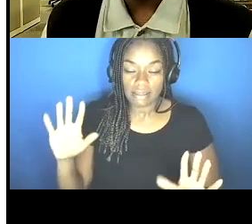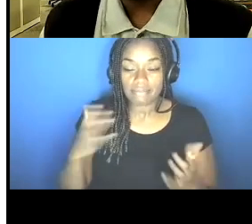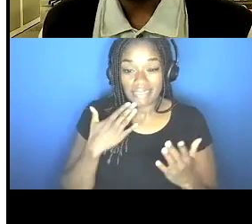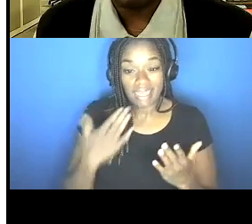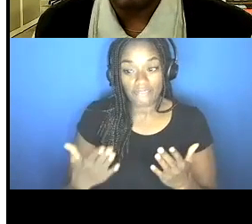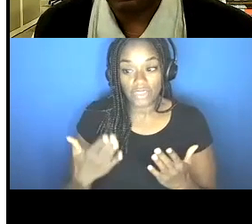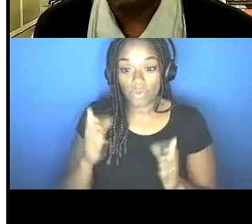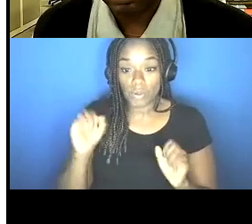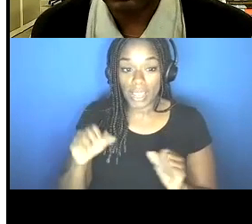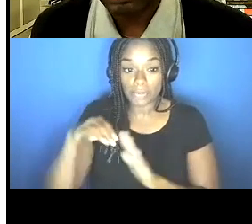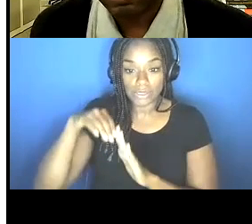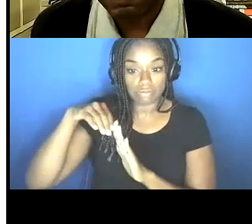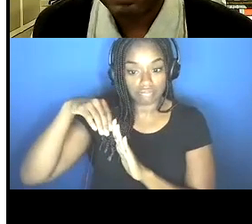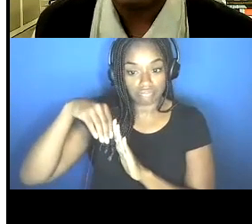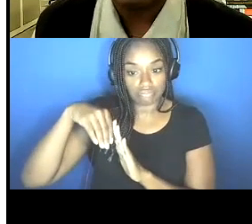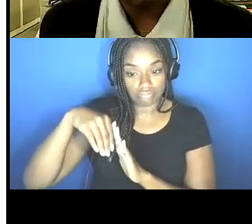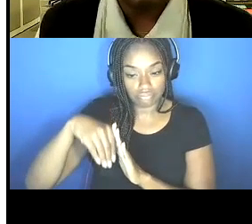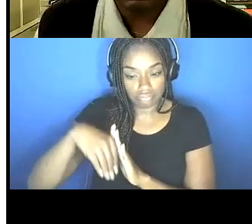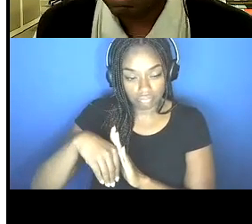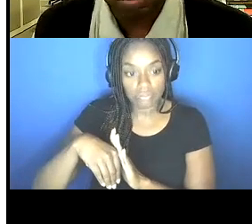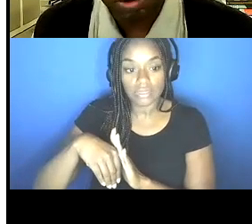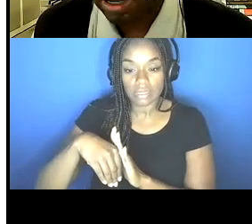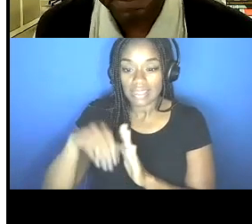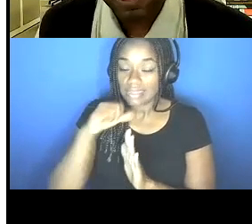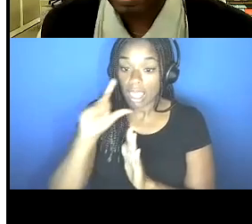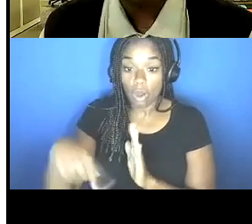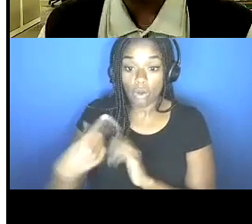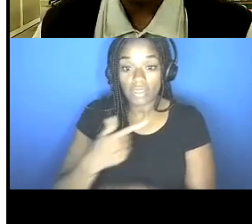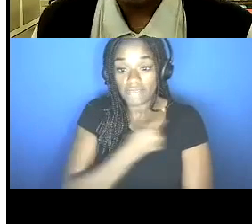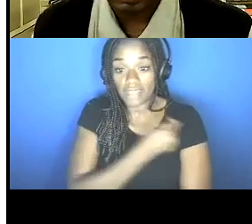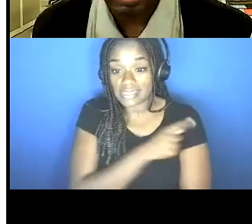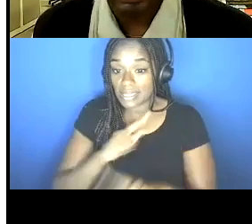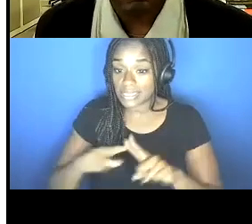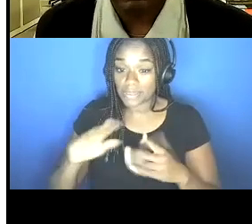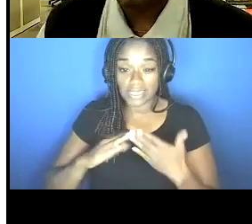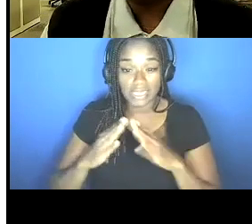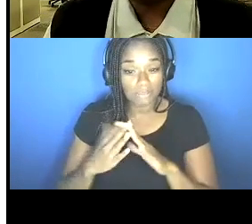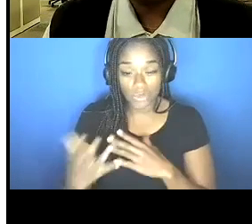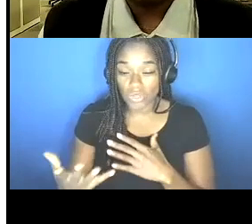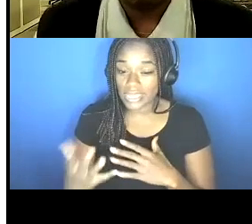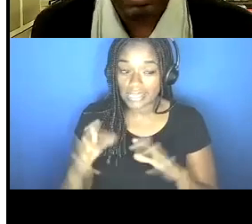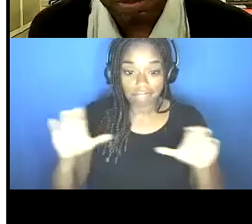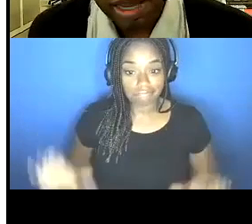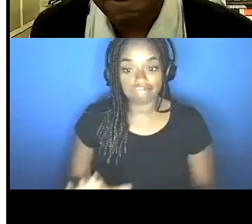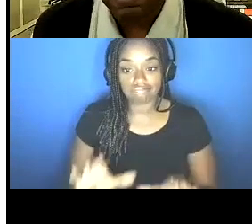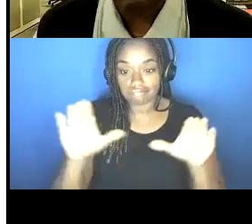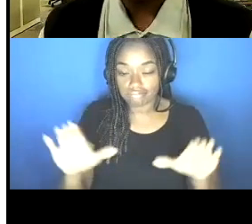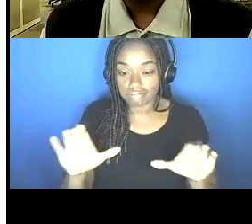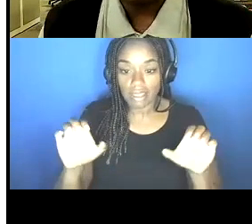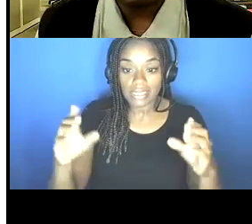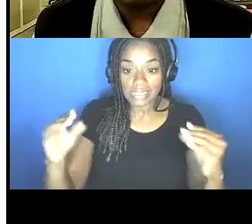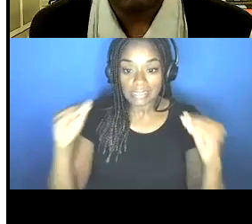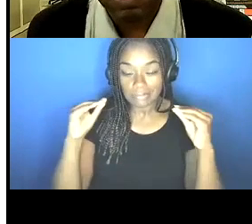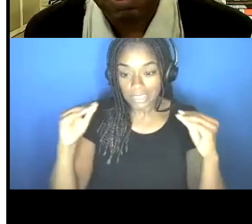uh, through a lot of things, not just vaccines, a lot of folks community hopped into action, educating ourselves, um, changing behaviors,